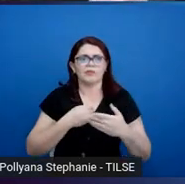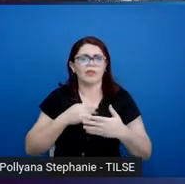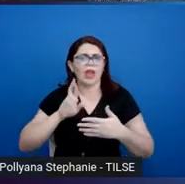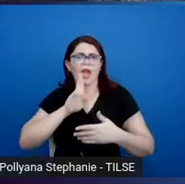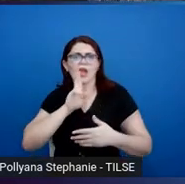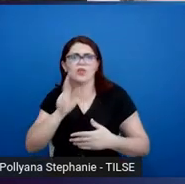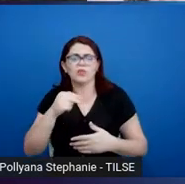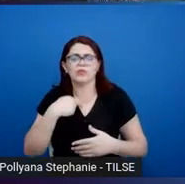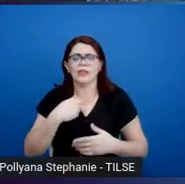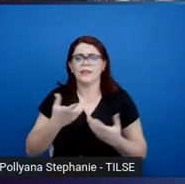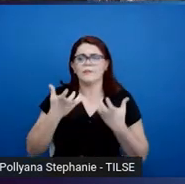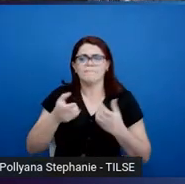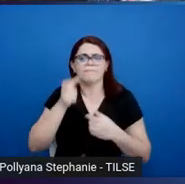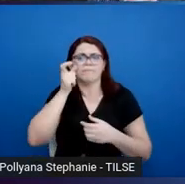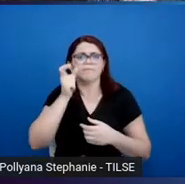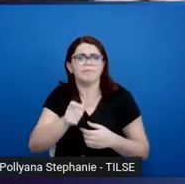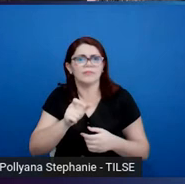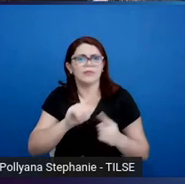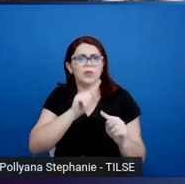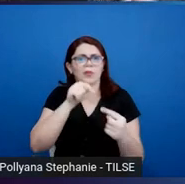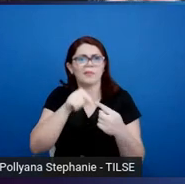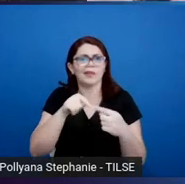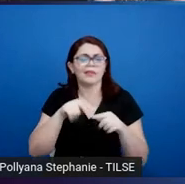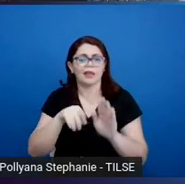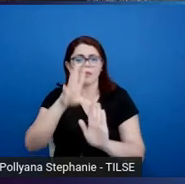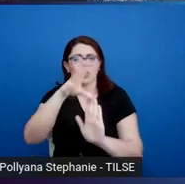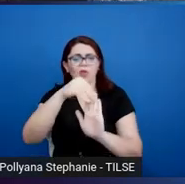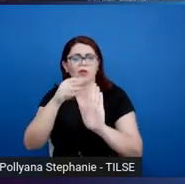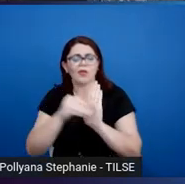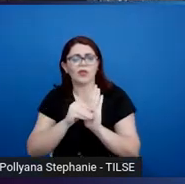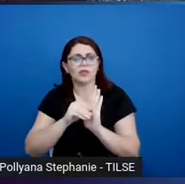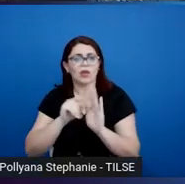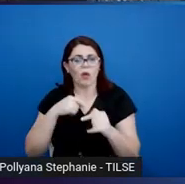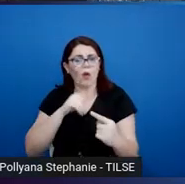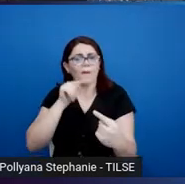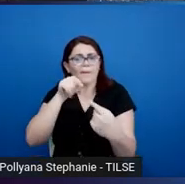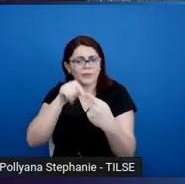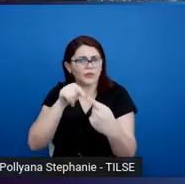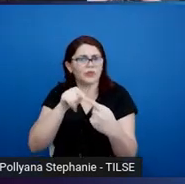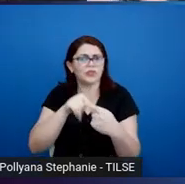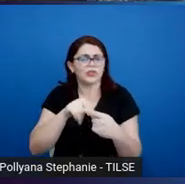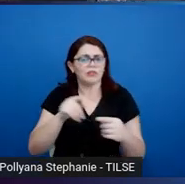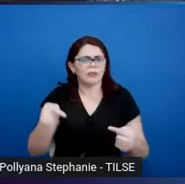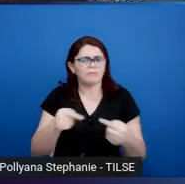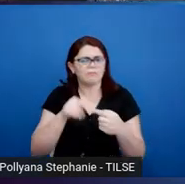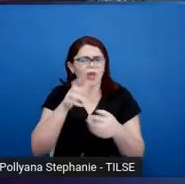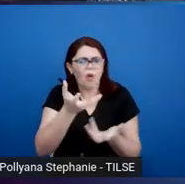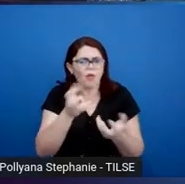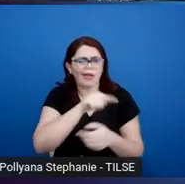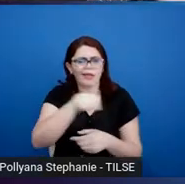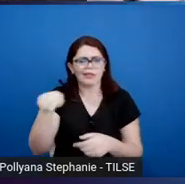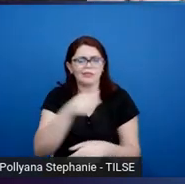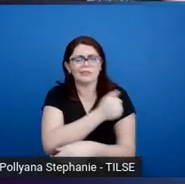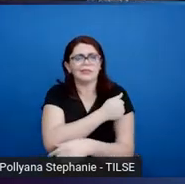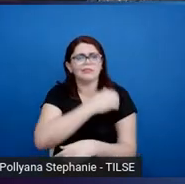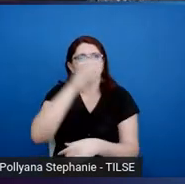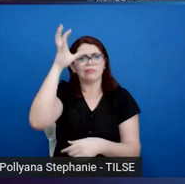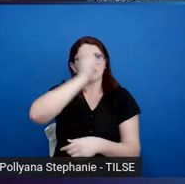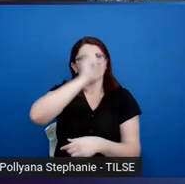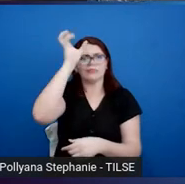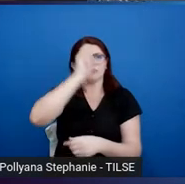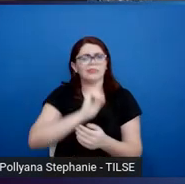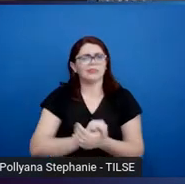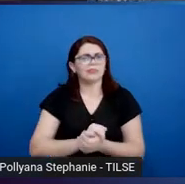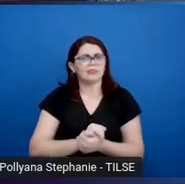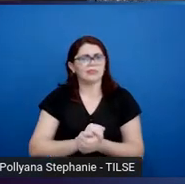students. And then content acquisition goals and outcomes for the students. And so within this